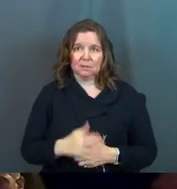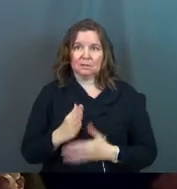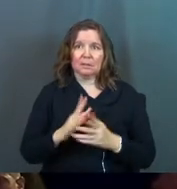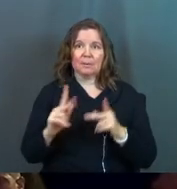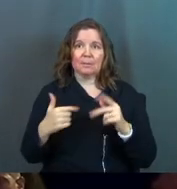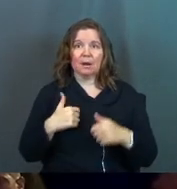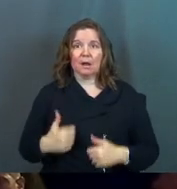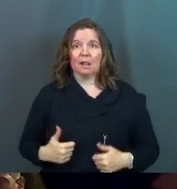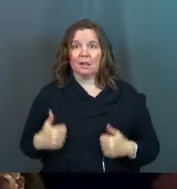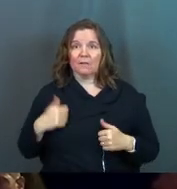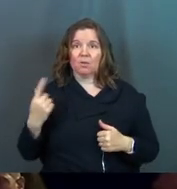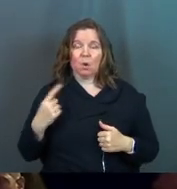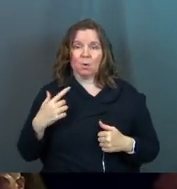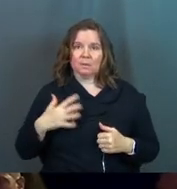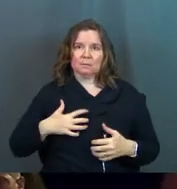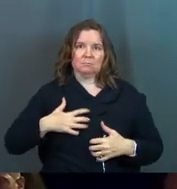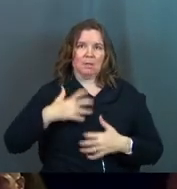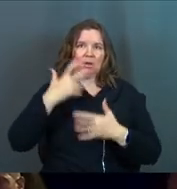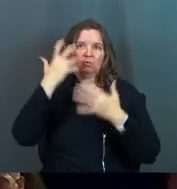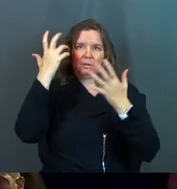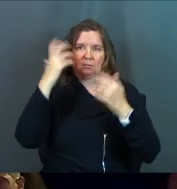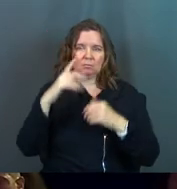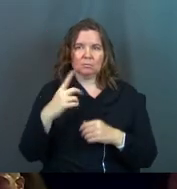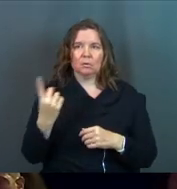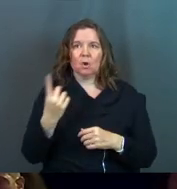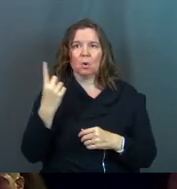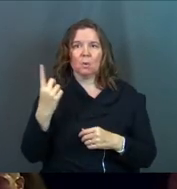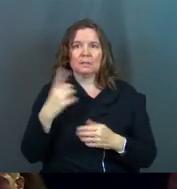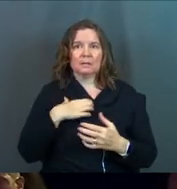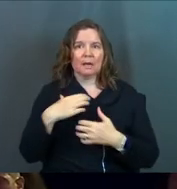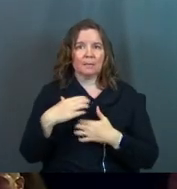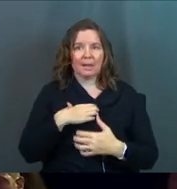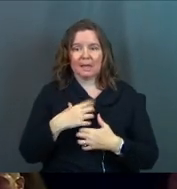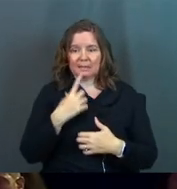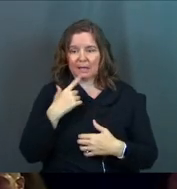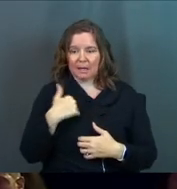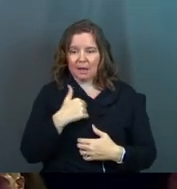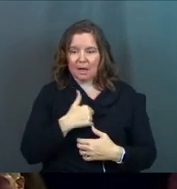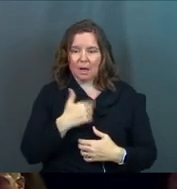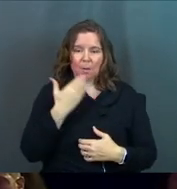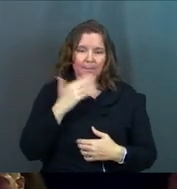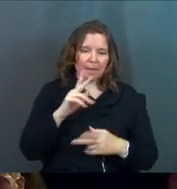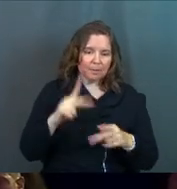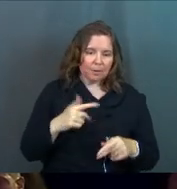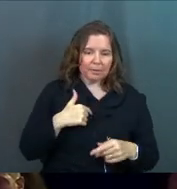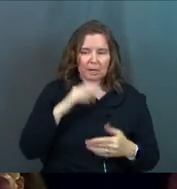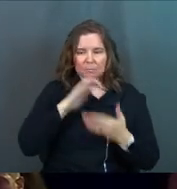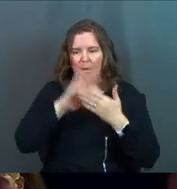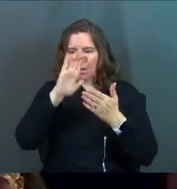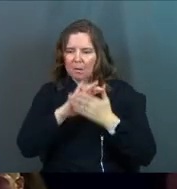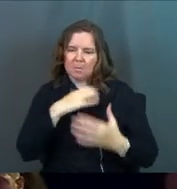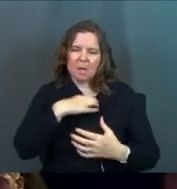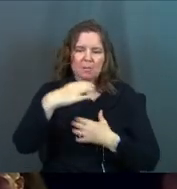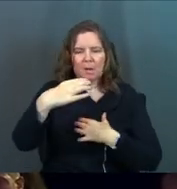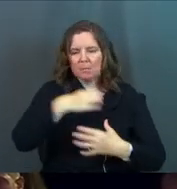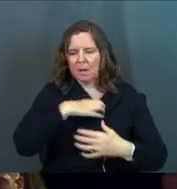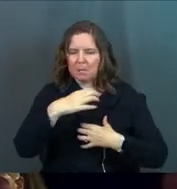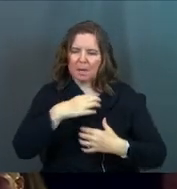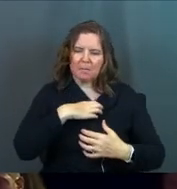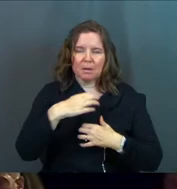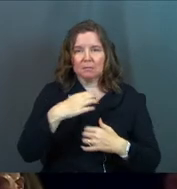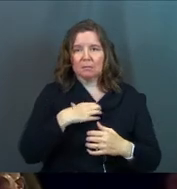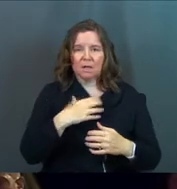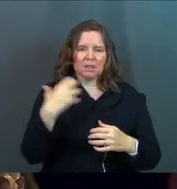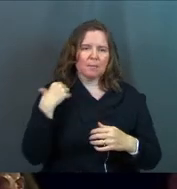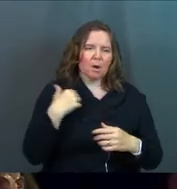Some of the people in our life, they're just always angry. They're always complaining and telling us how bad of a person their spouse is. They're just always angry about it.